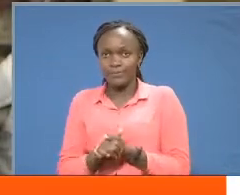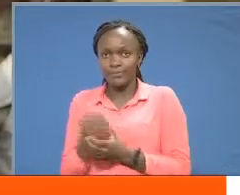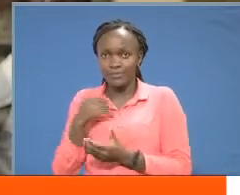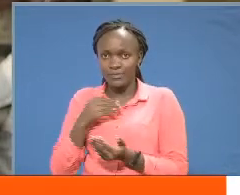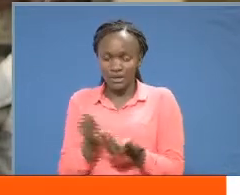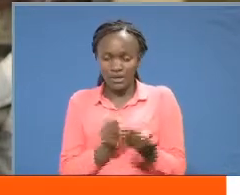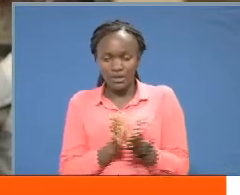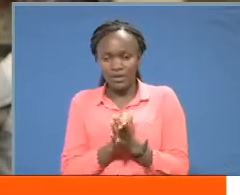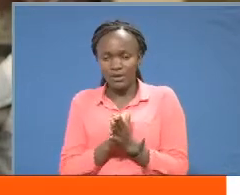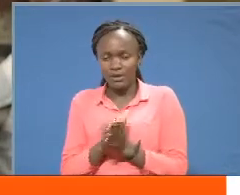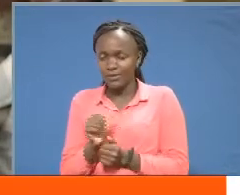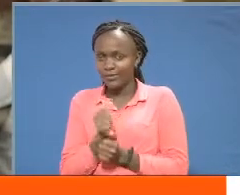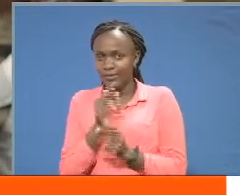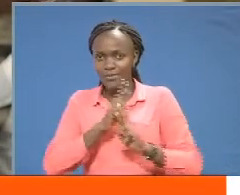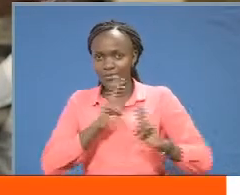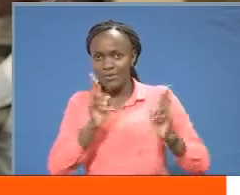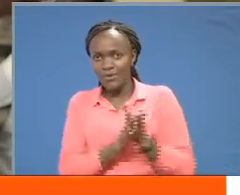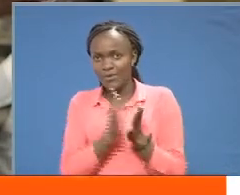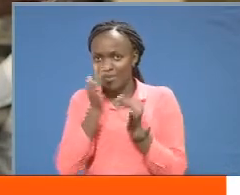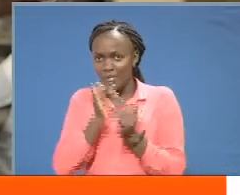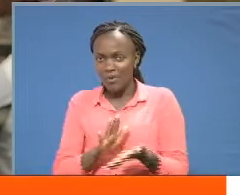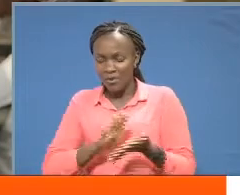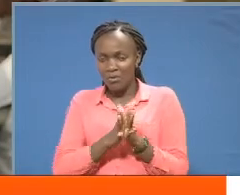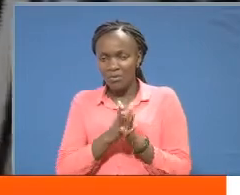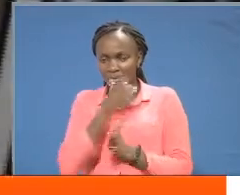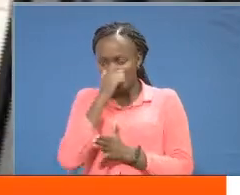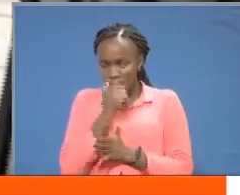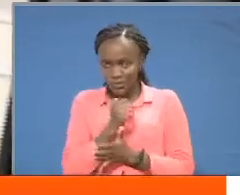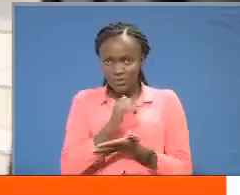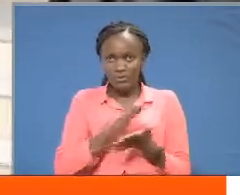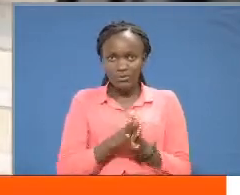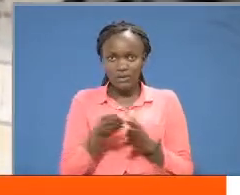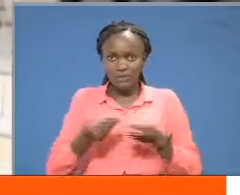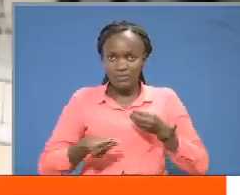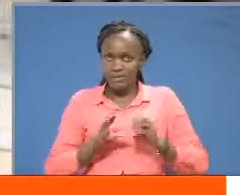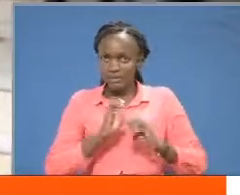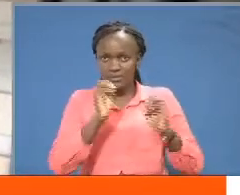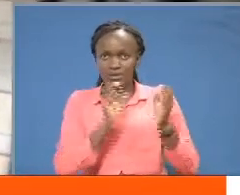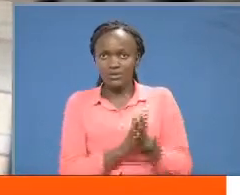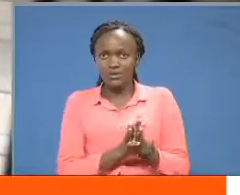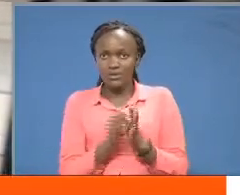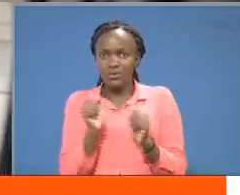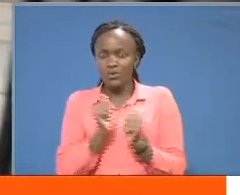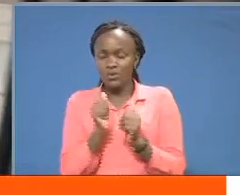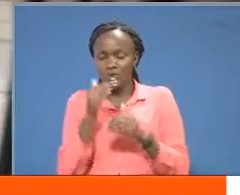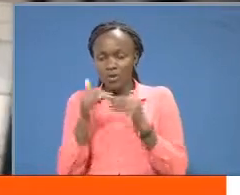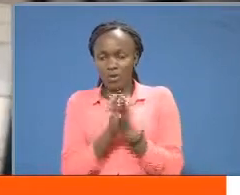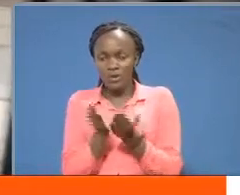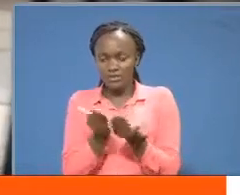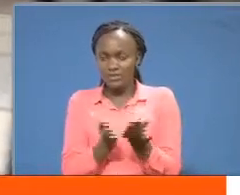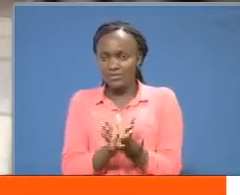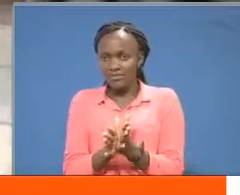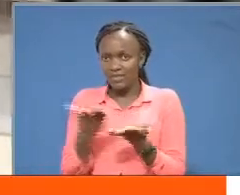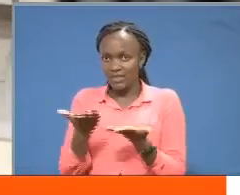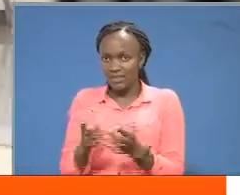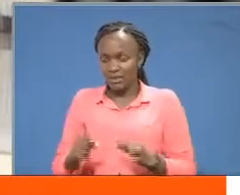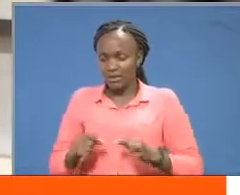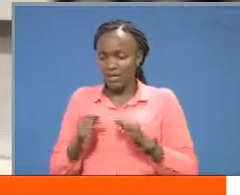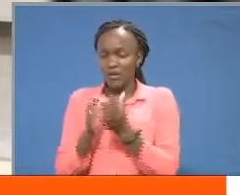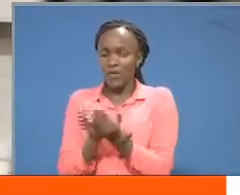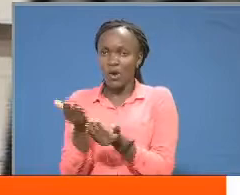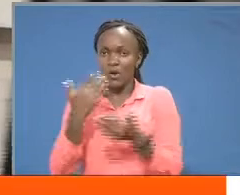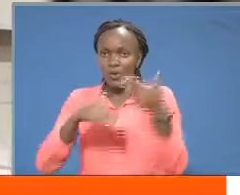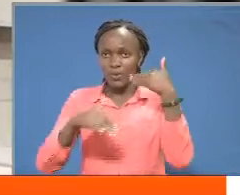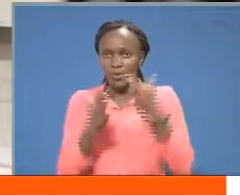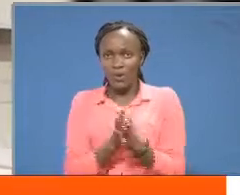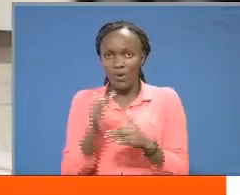them wholeheartedly because it's not their will to be how they are with the rich resources and services offered at this university